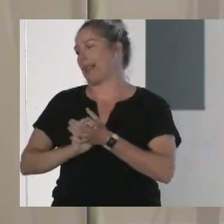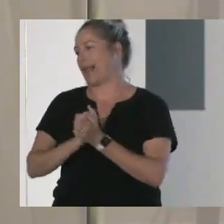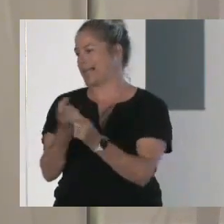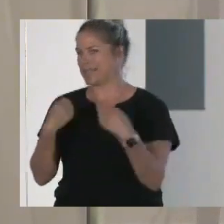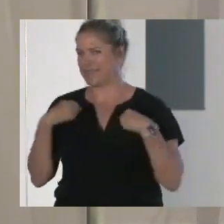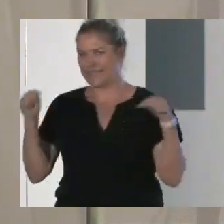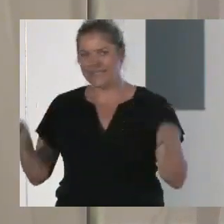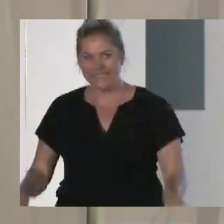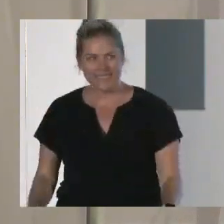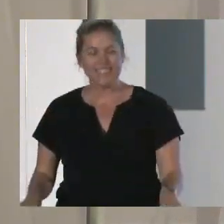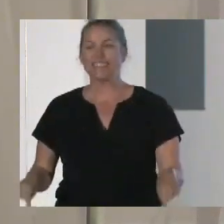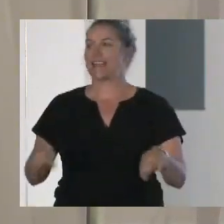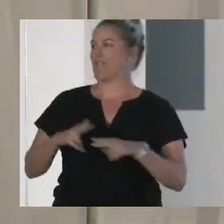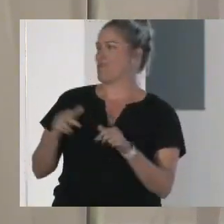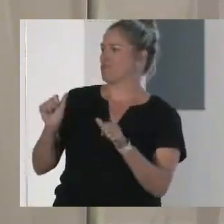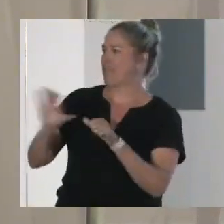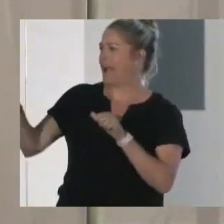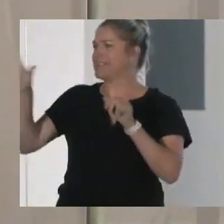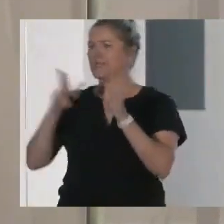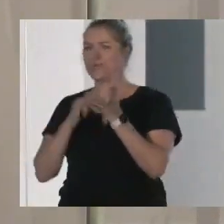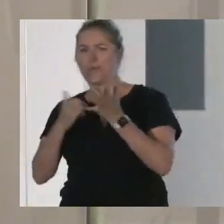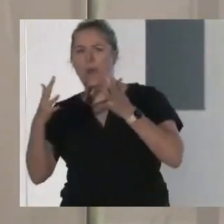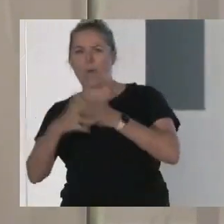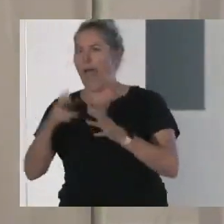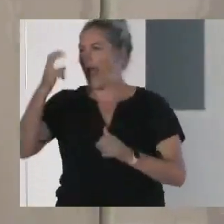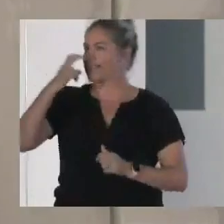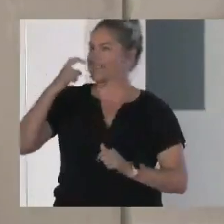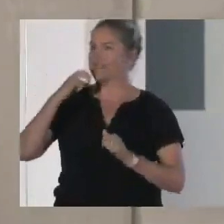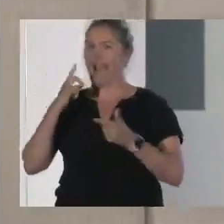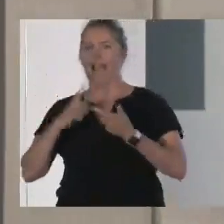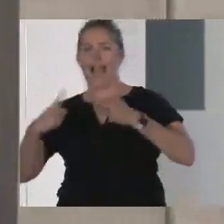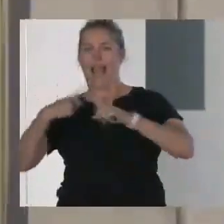great New South Wales Seniors Week exhibition.